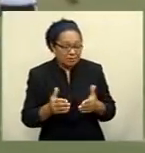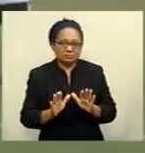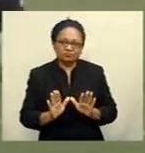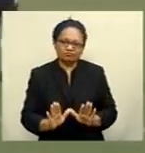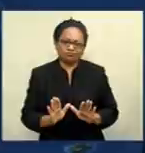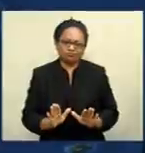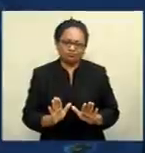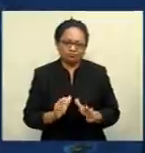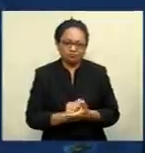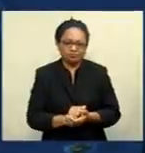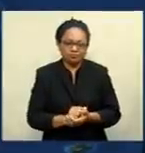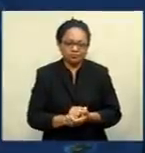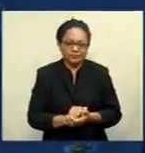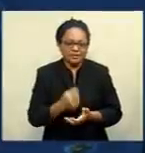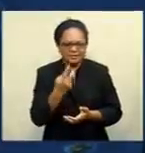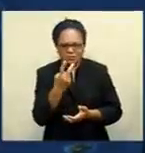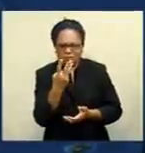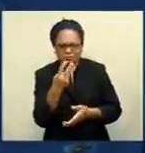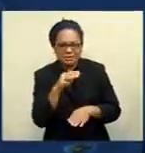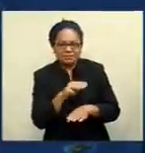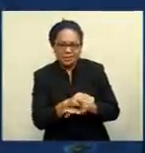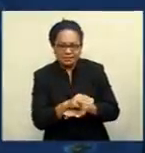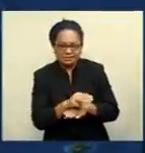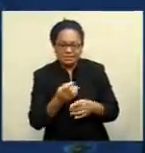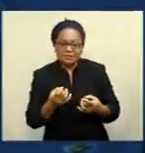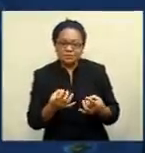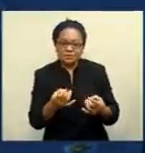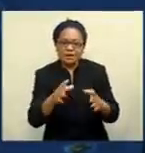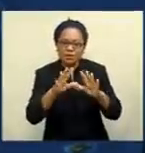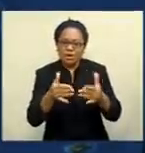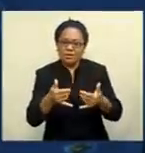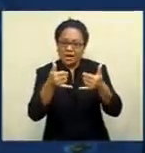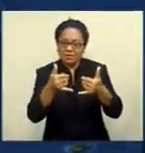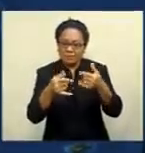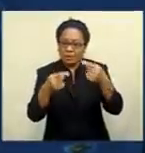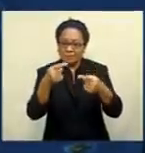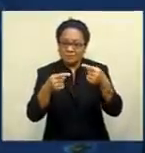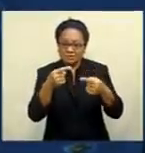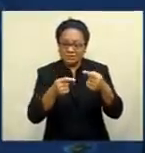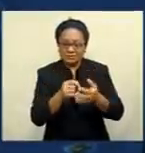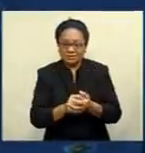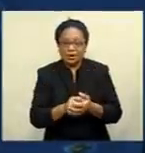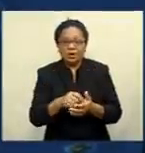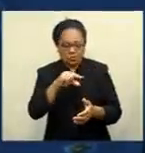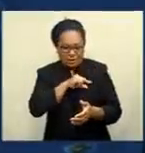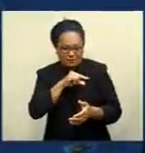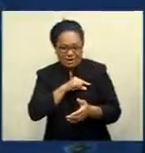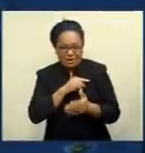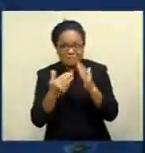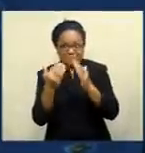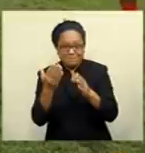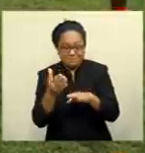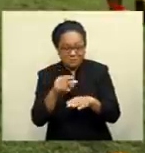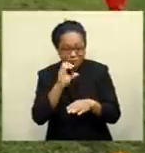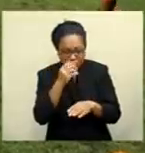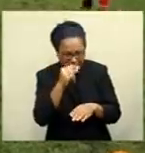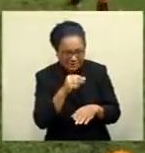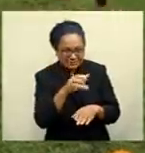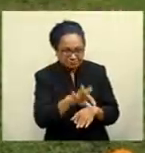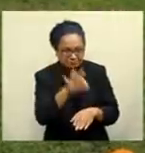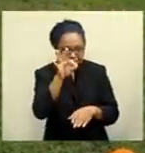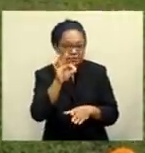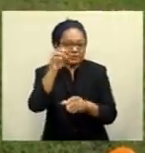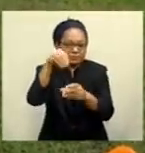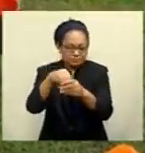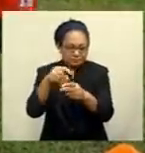We only have three, two, three months to prepare for World Cup qualifiers and we need approval to get our team in